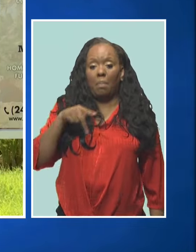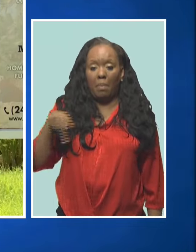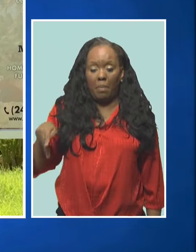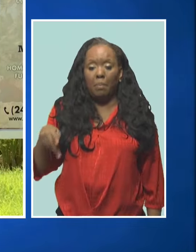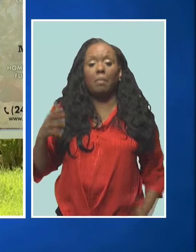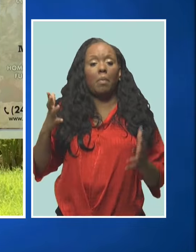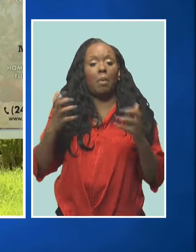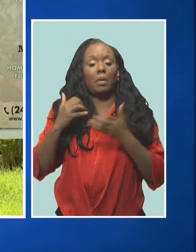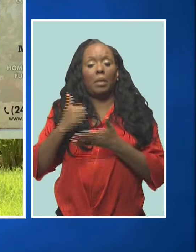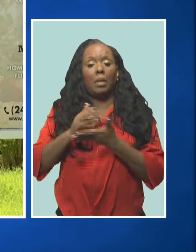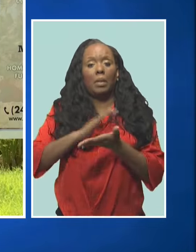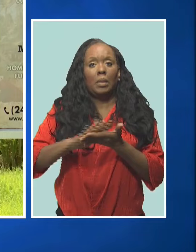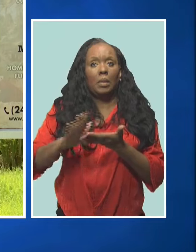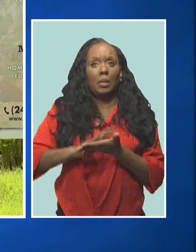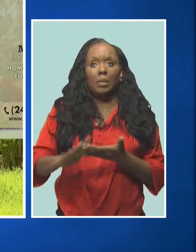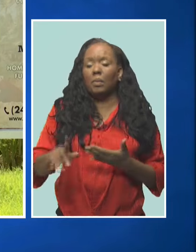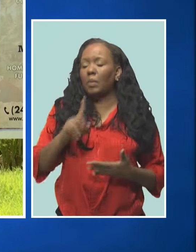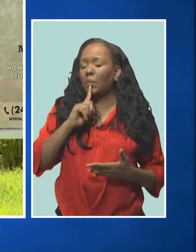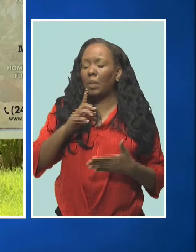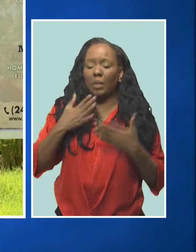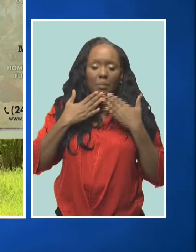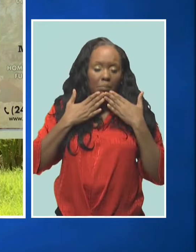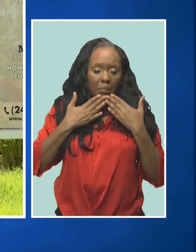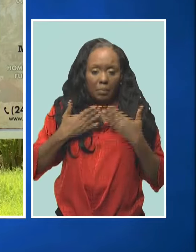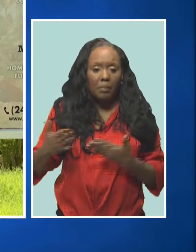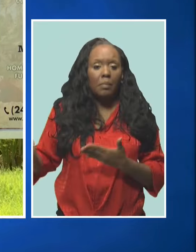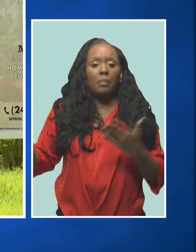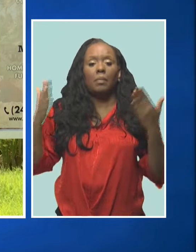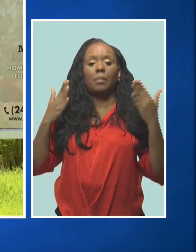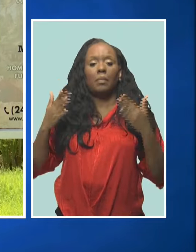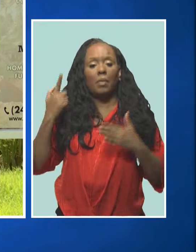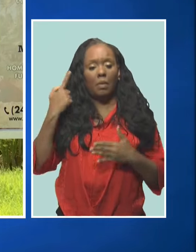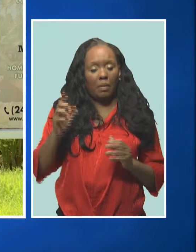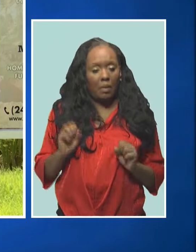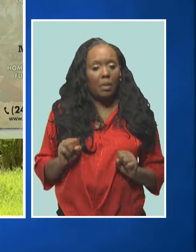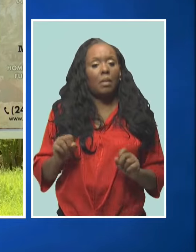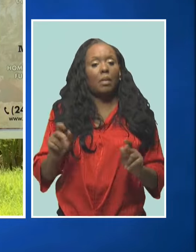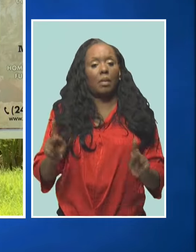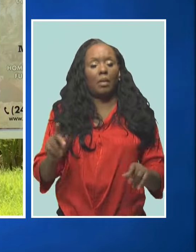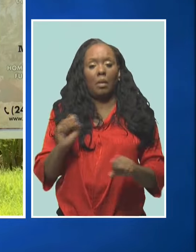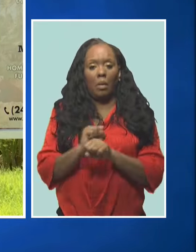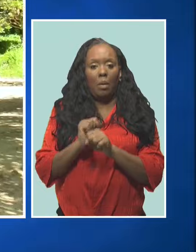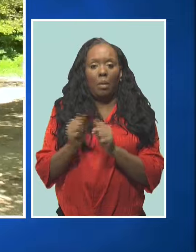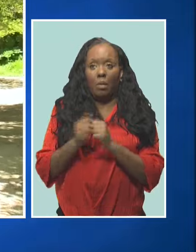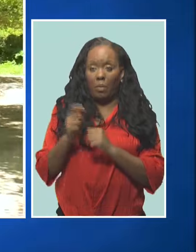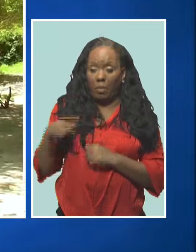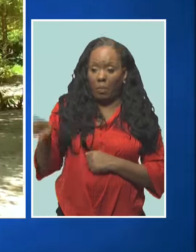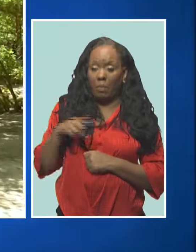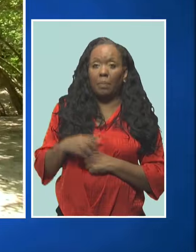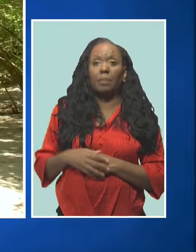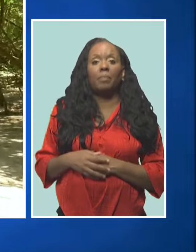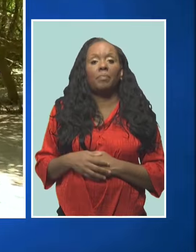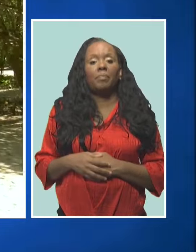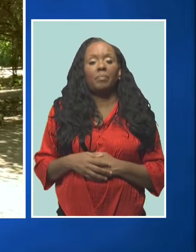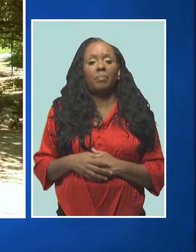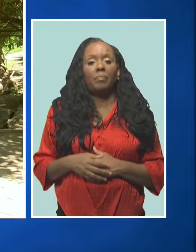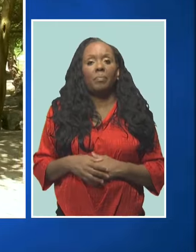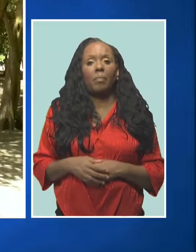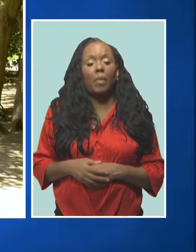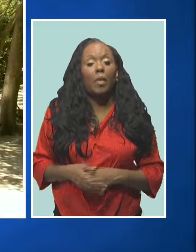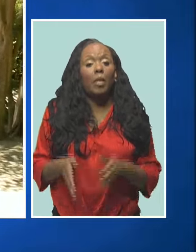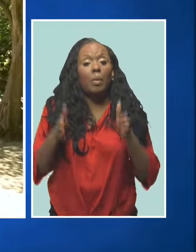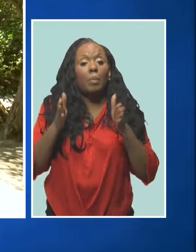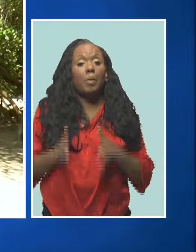lot. And I am really, really grateful for the opportunity to work with them. Spokesman Karen McKee